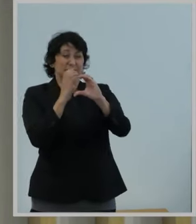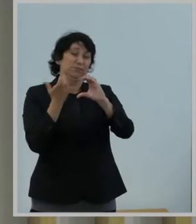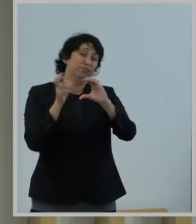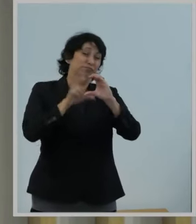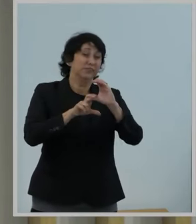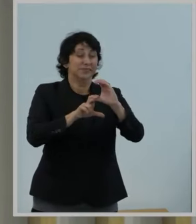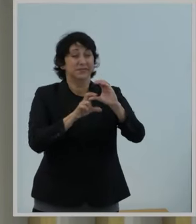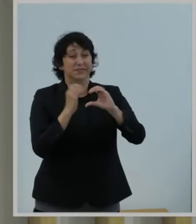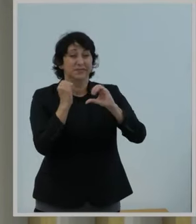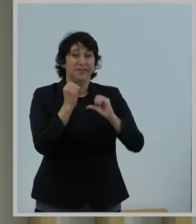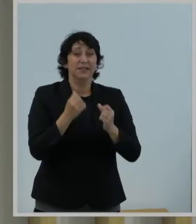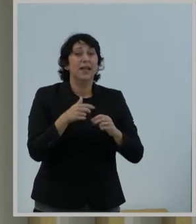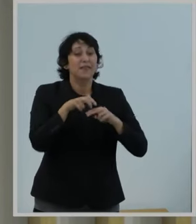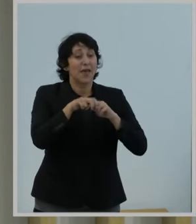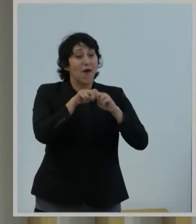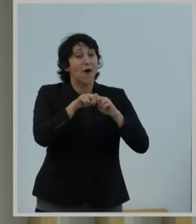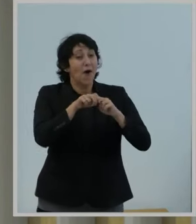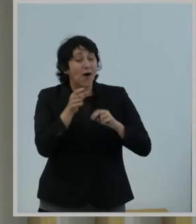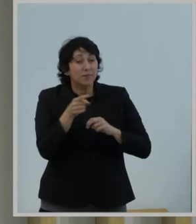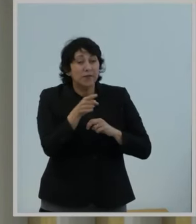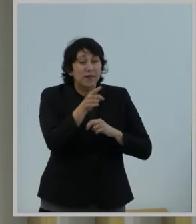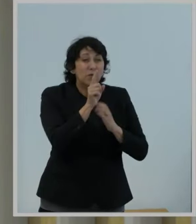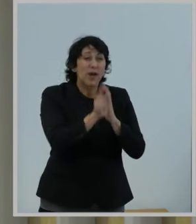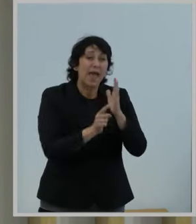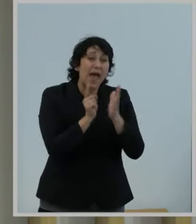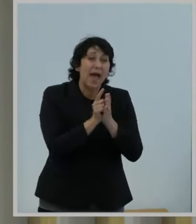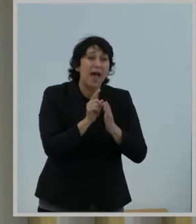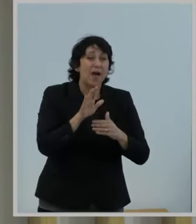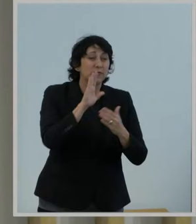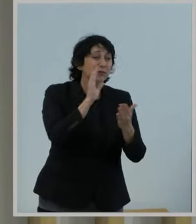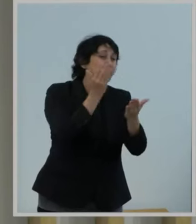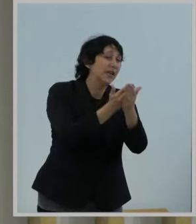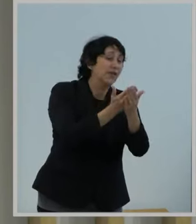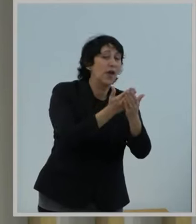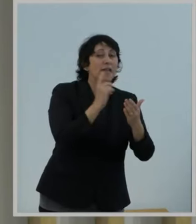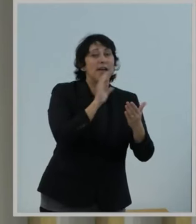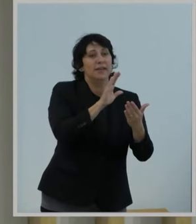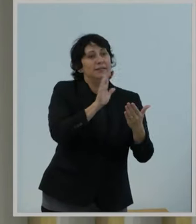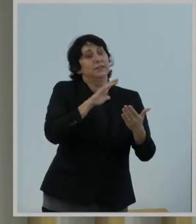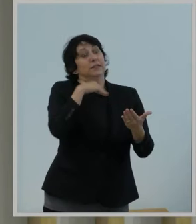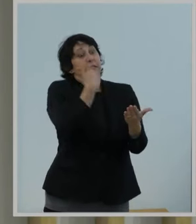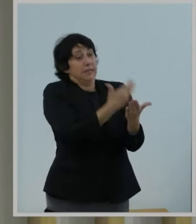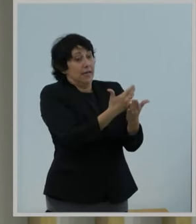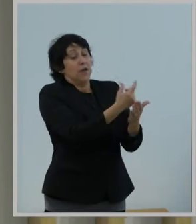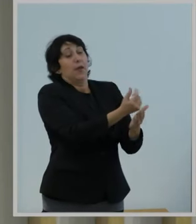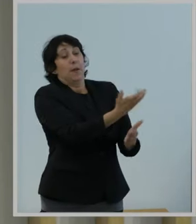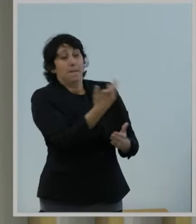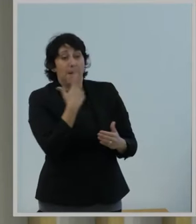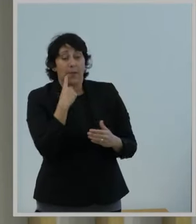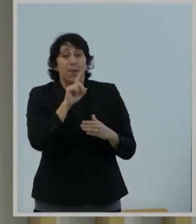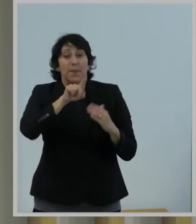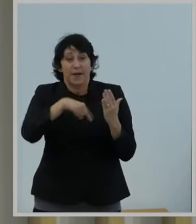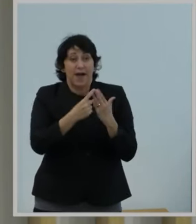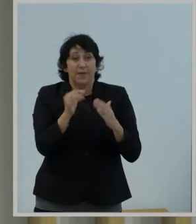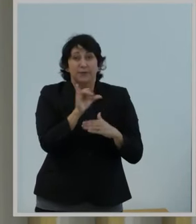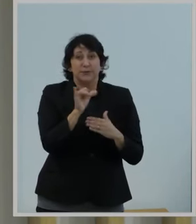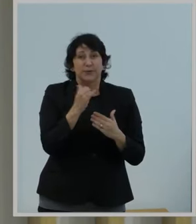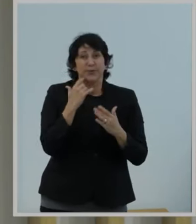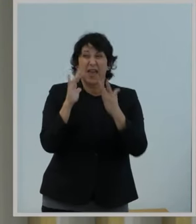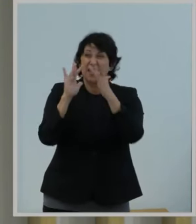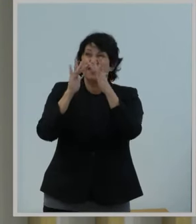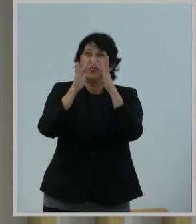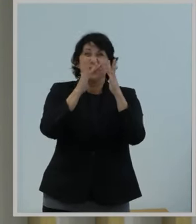then ride an hour again back home at the end of the day. It is also an area where broadband connections can be sparse.